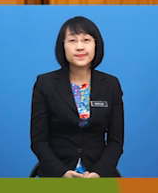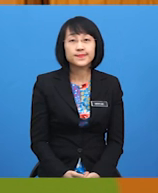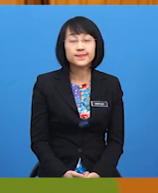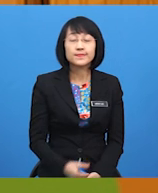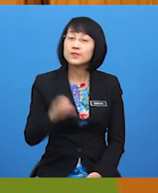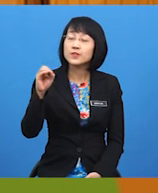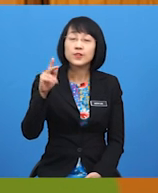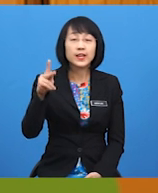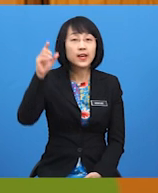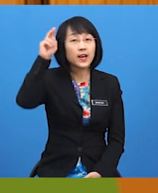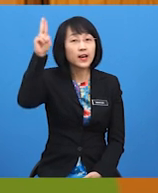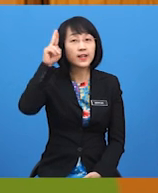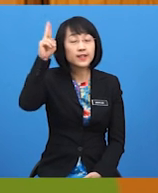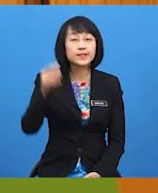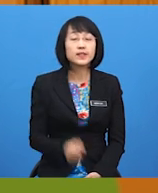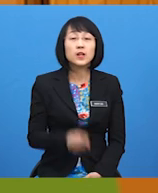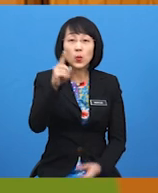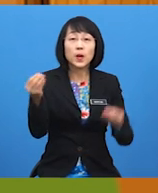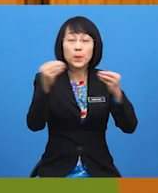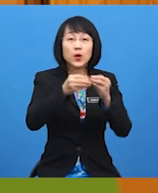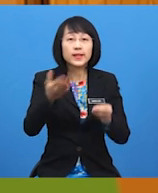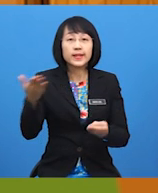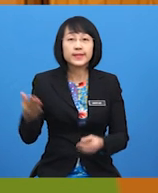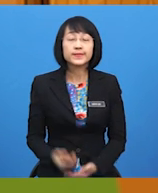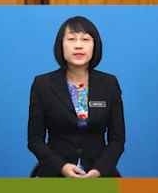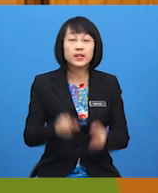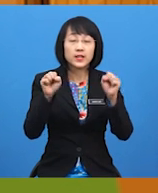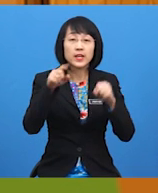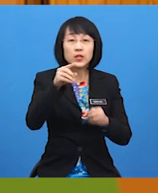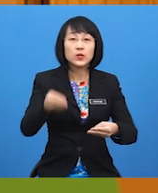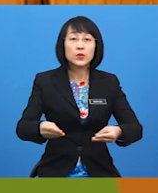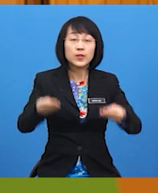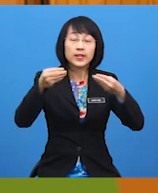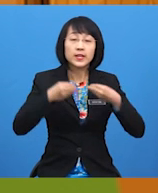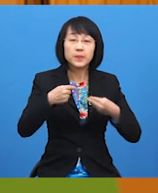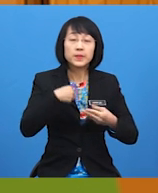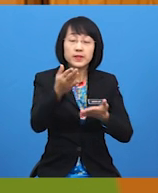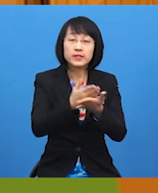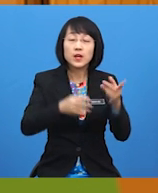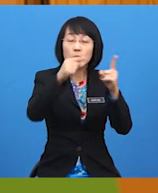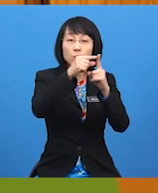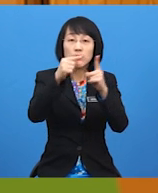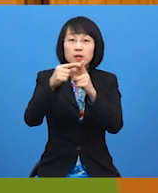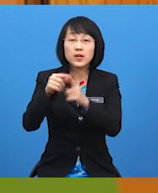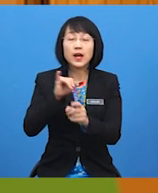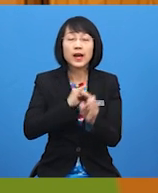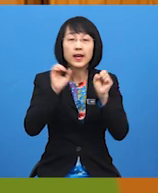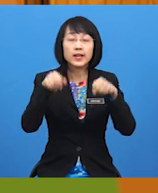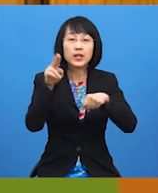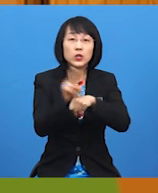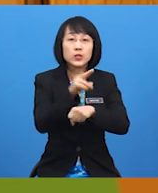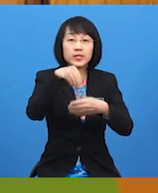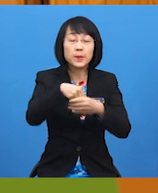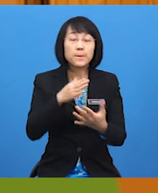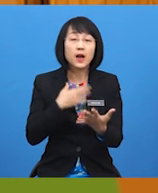Okay Uncle, one more thing. Can you give me some words that I can use in